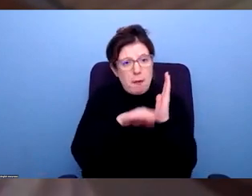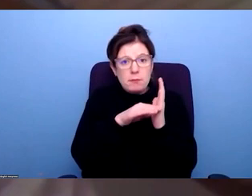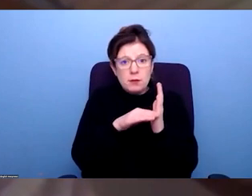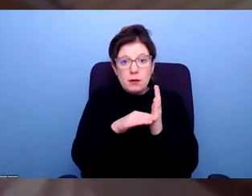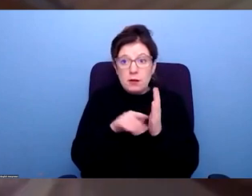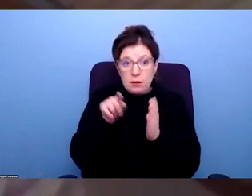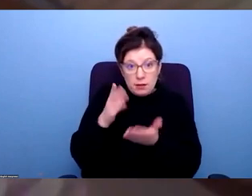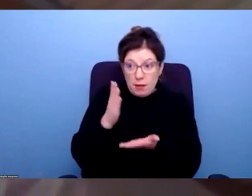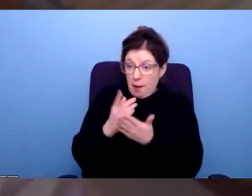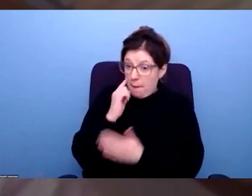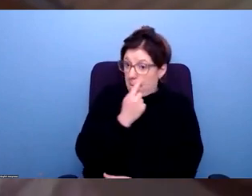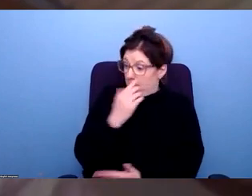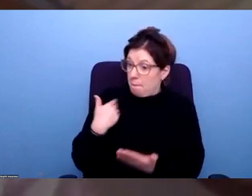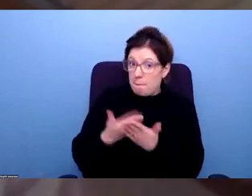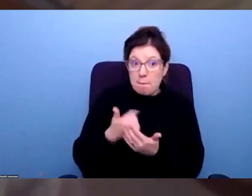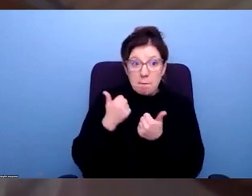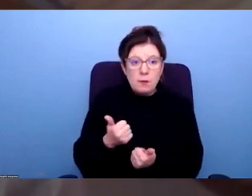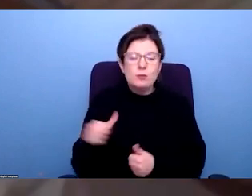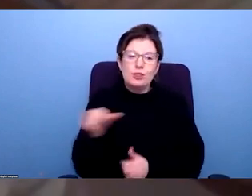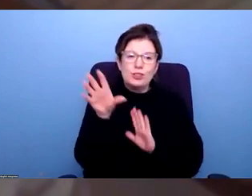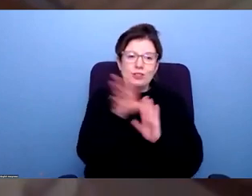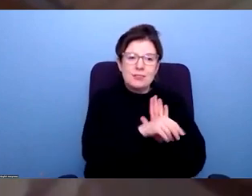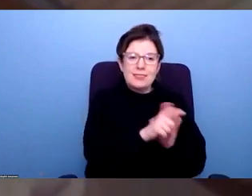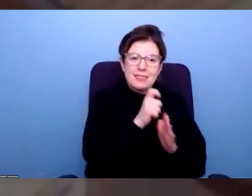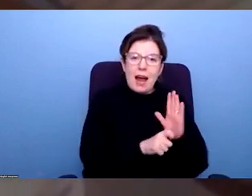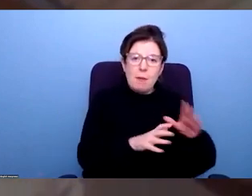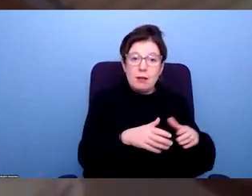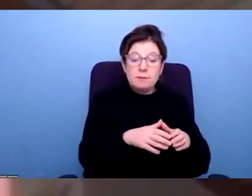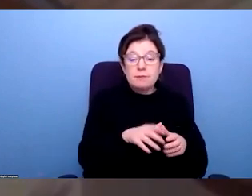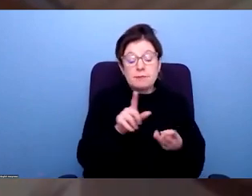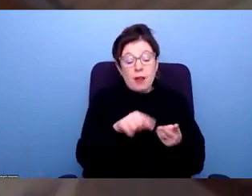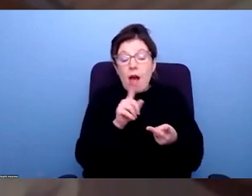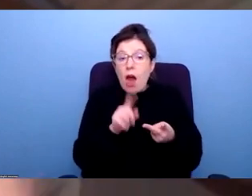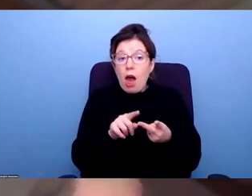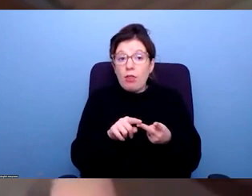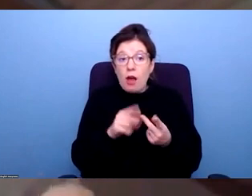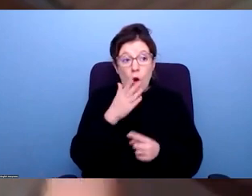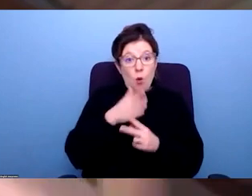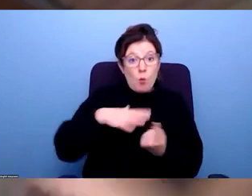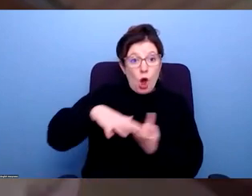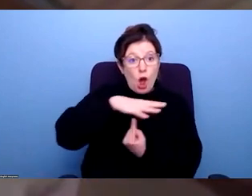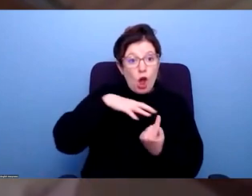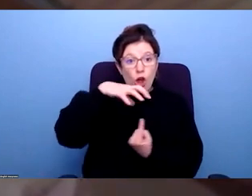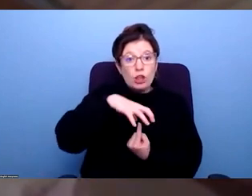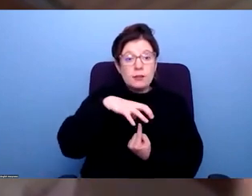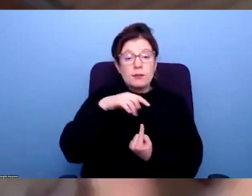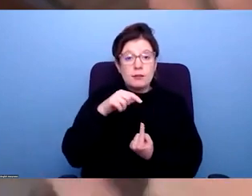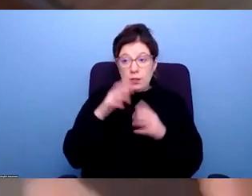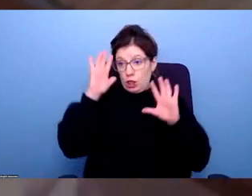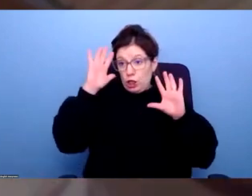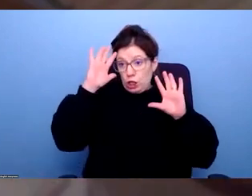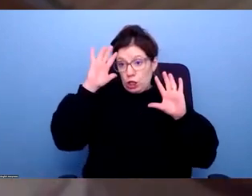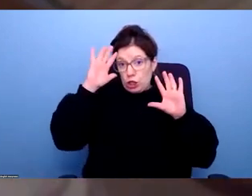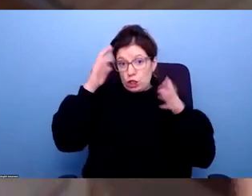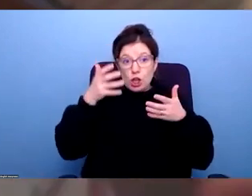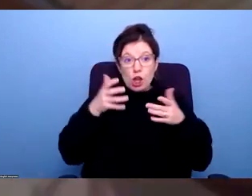a really important part of it. But the other part of it is, you know, fundamentally in the workplace, as we, I think, as we all know, one of the major concerns, the